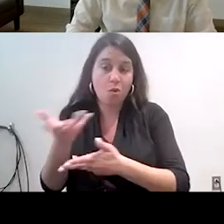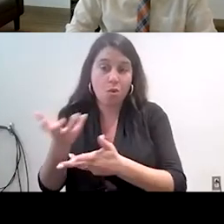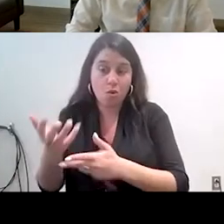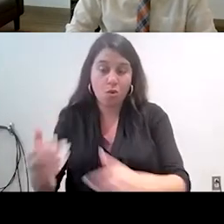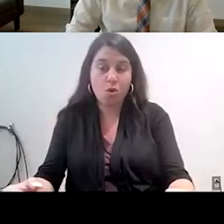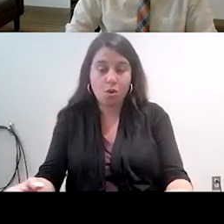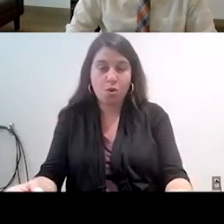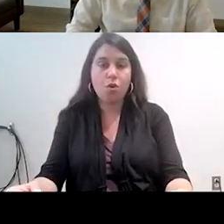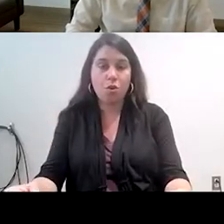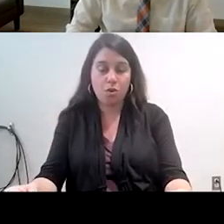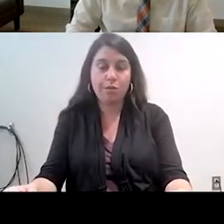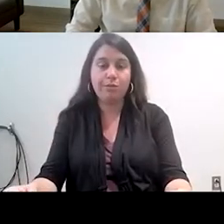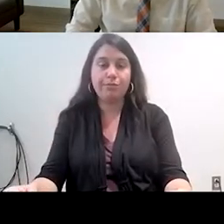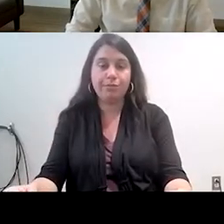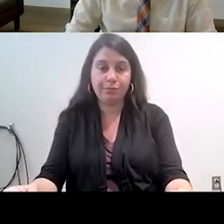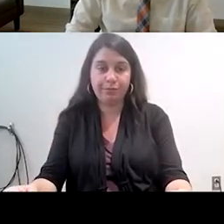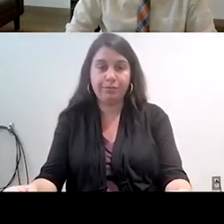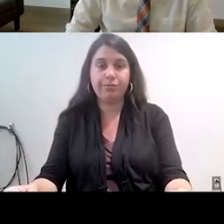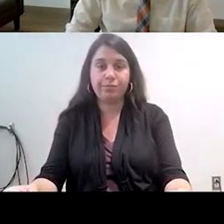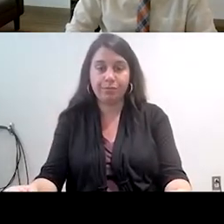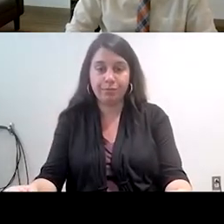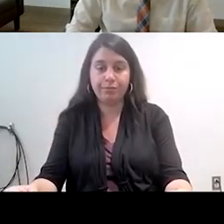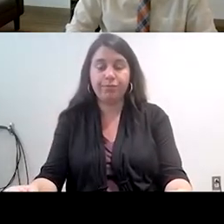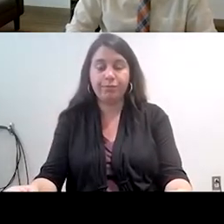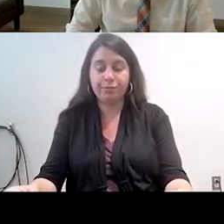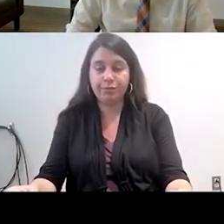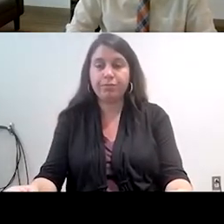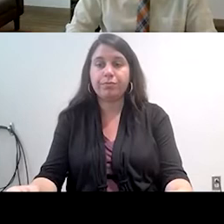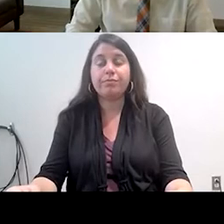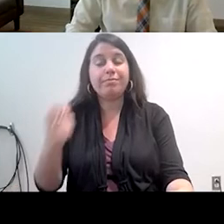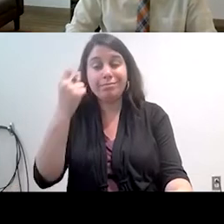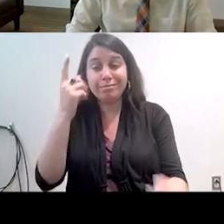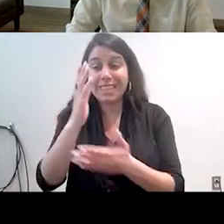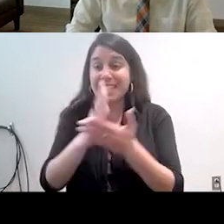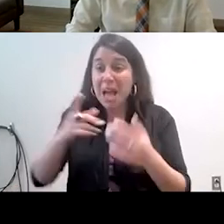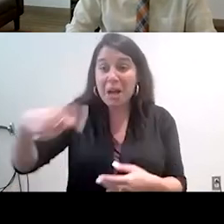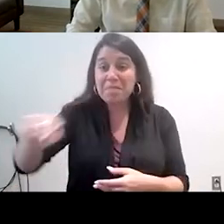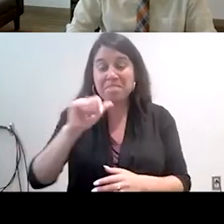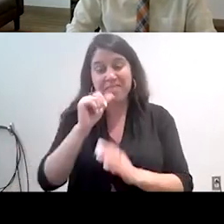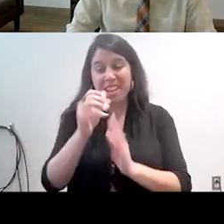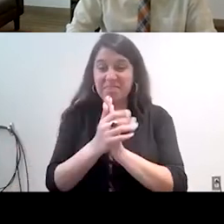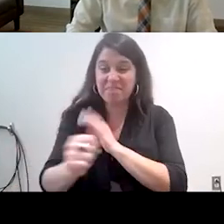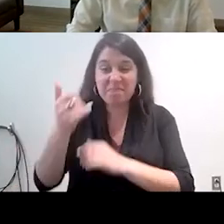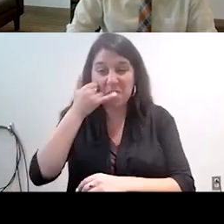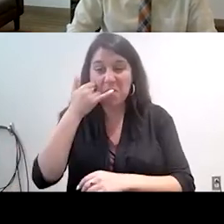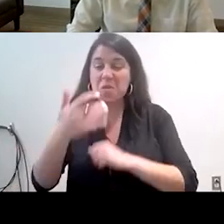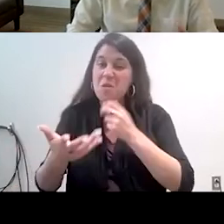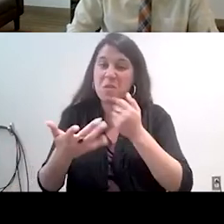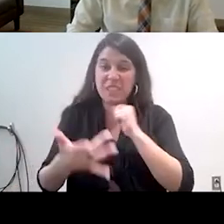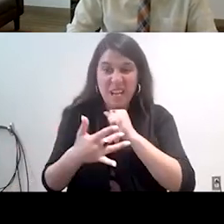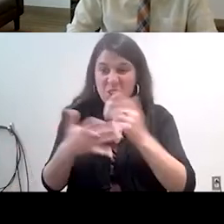so part of that was that participants were either not very tech savvy or had little to no access to technology